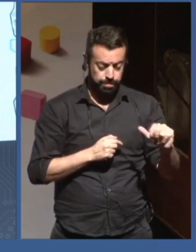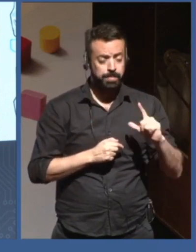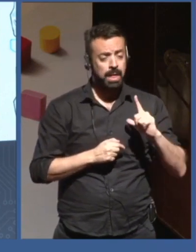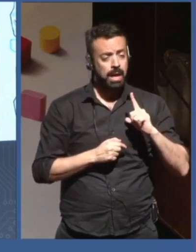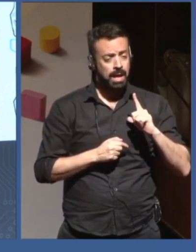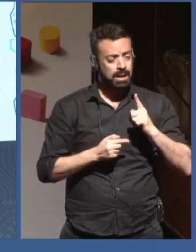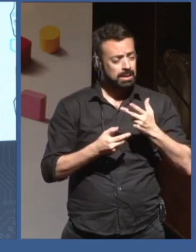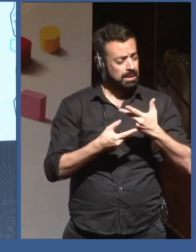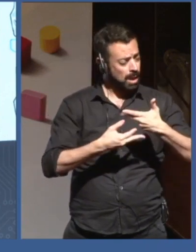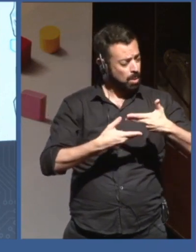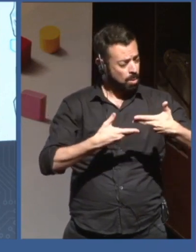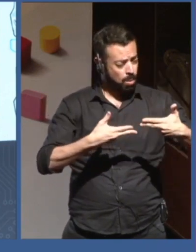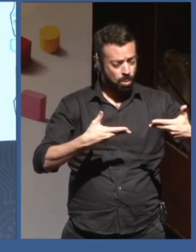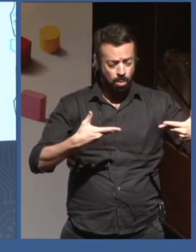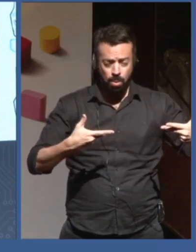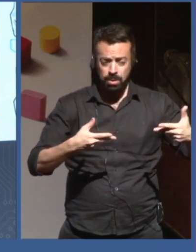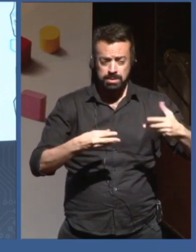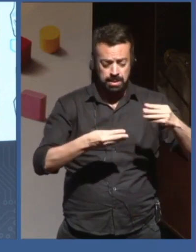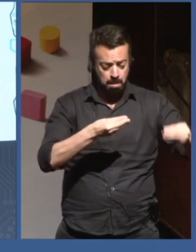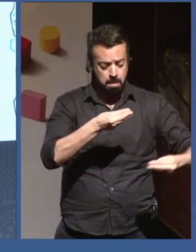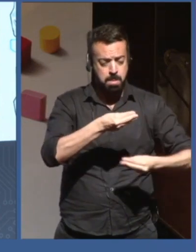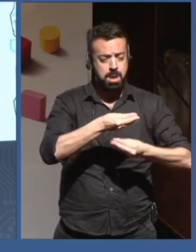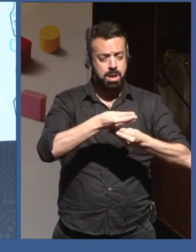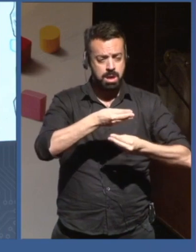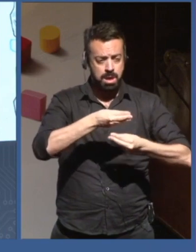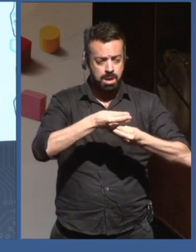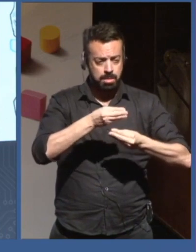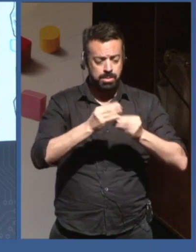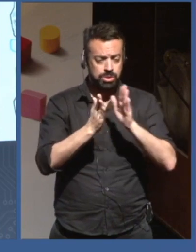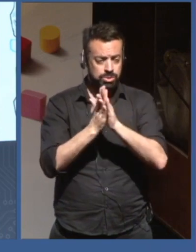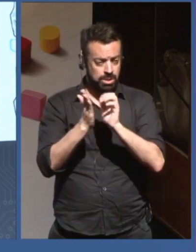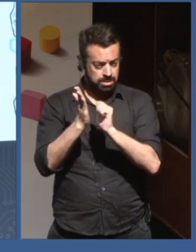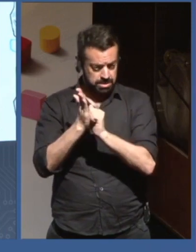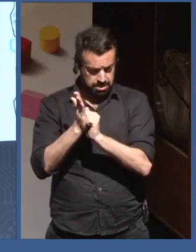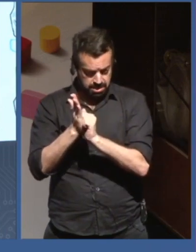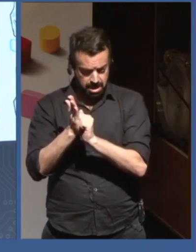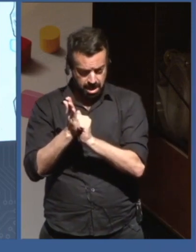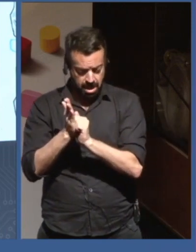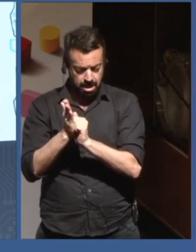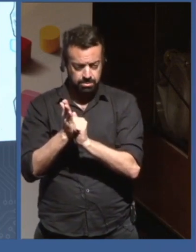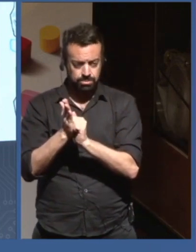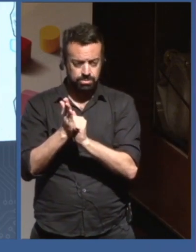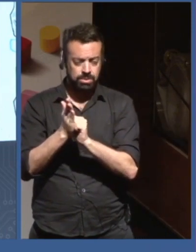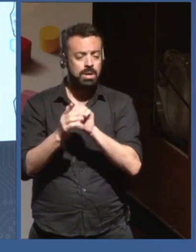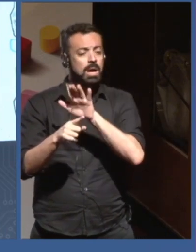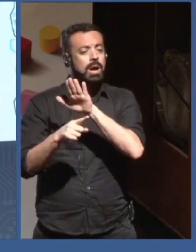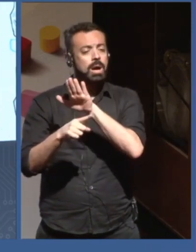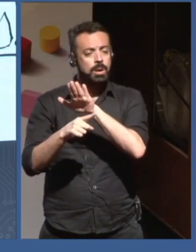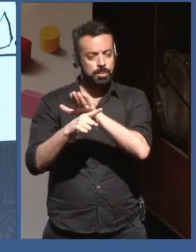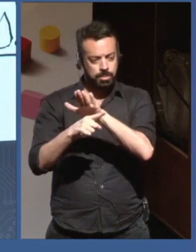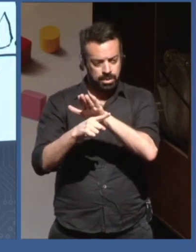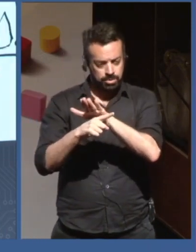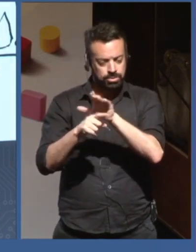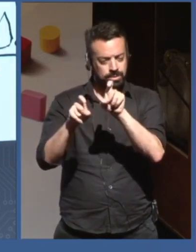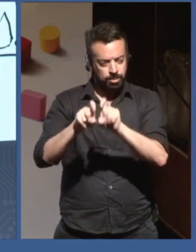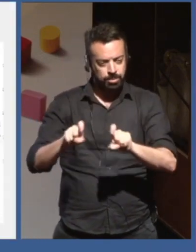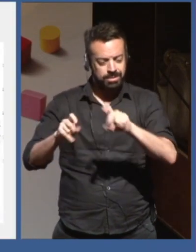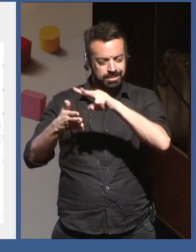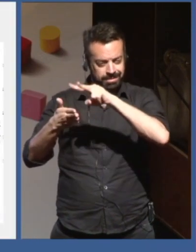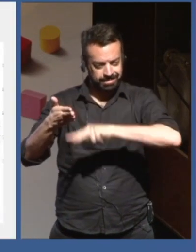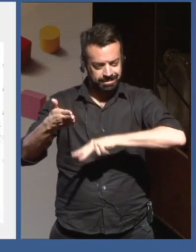gaps using those approaches, so those machine learning approaches. So I'm really emphasizing